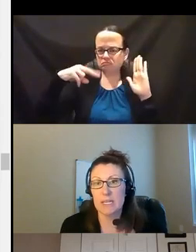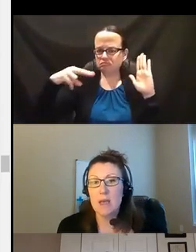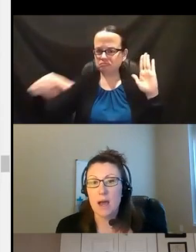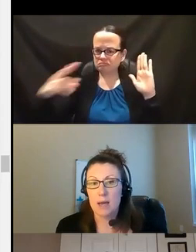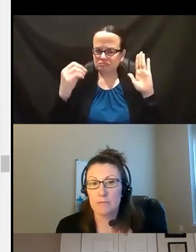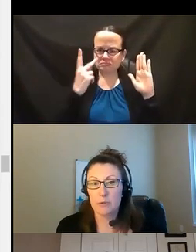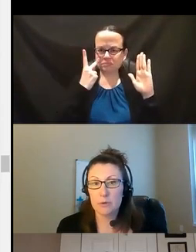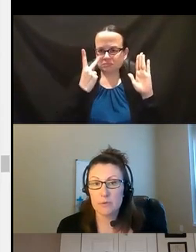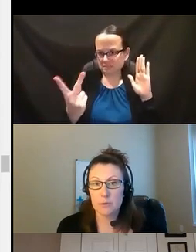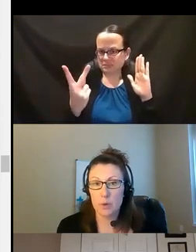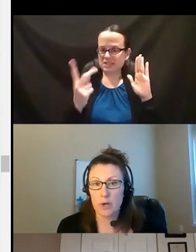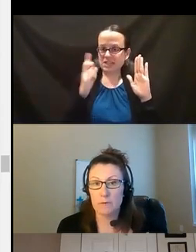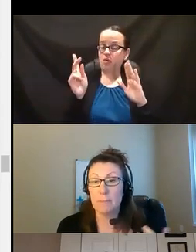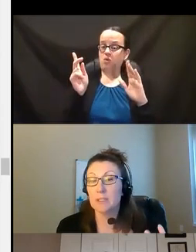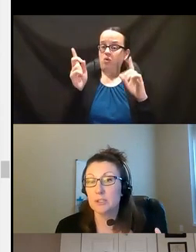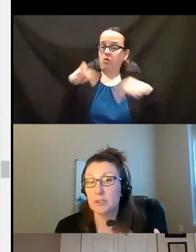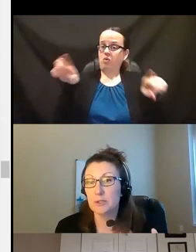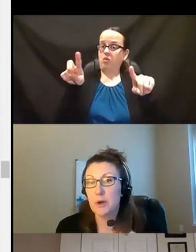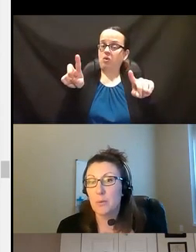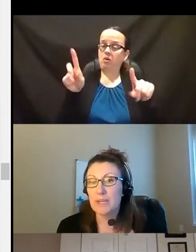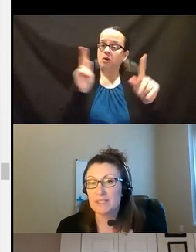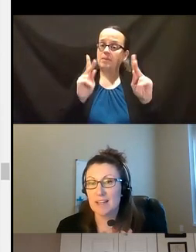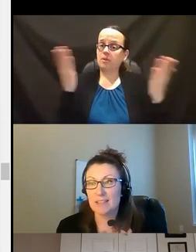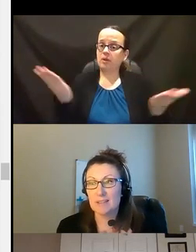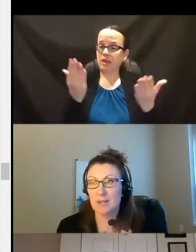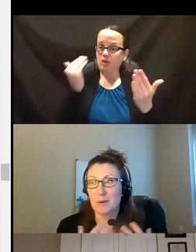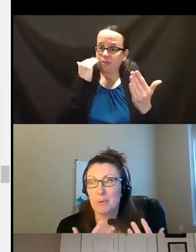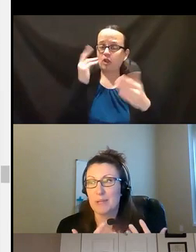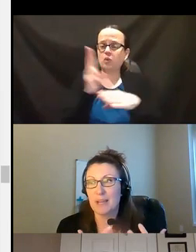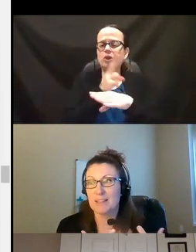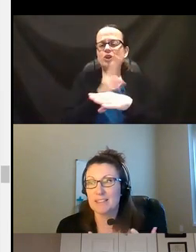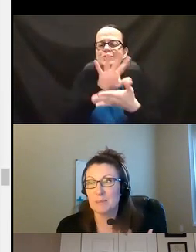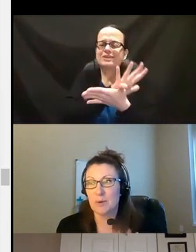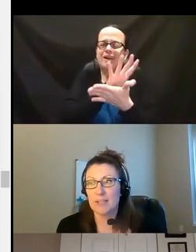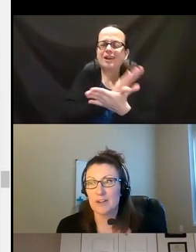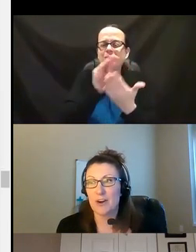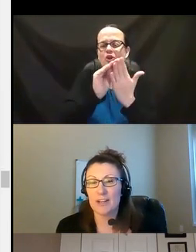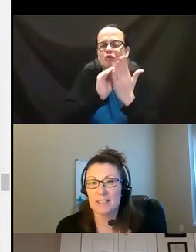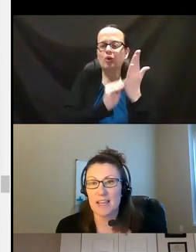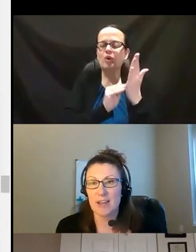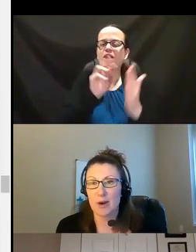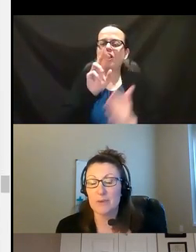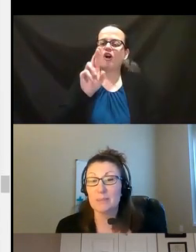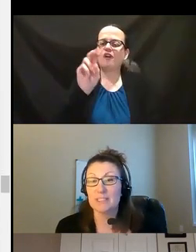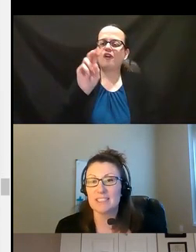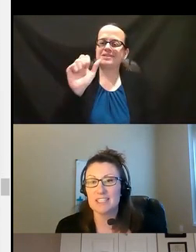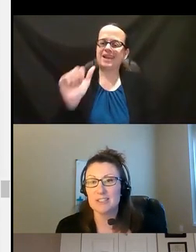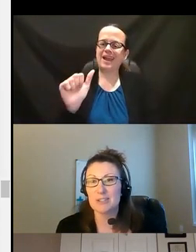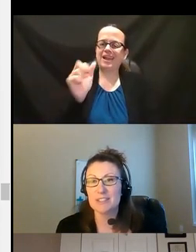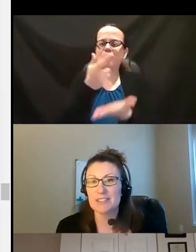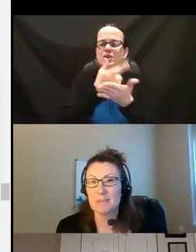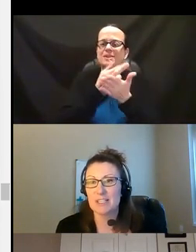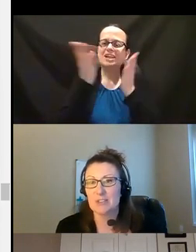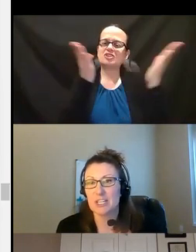just see. For those of you who are familiar, we use a document or reporting mechanism known as RSA or Rehabilitation